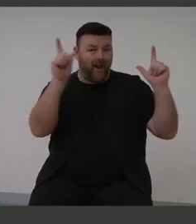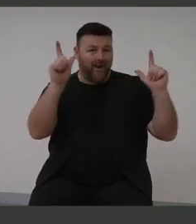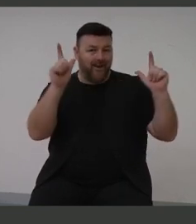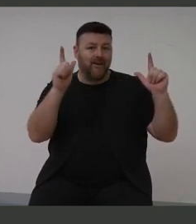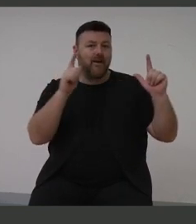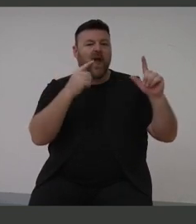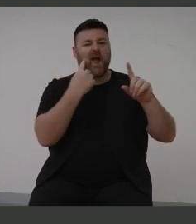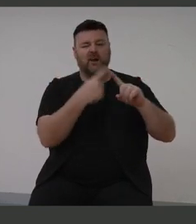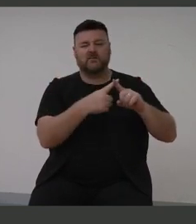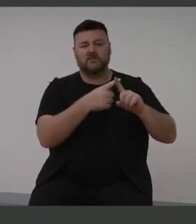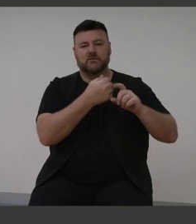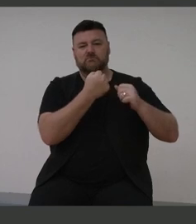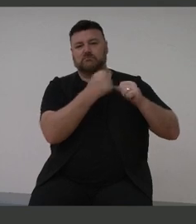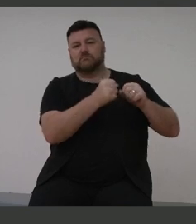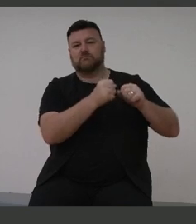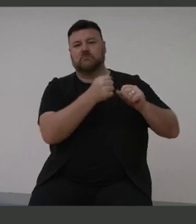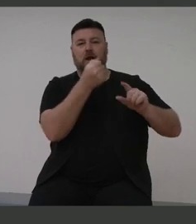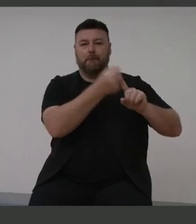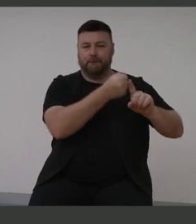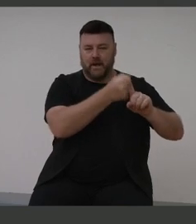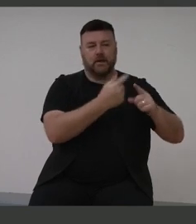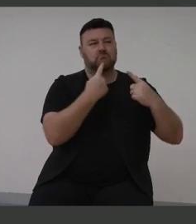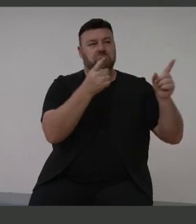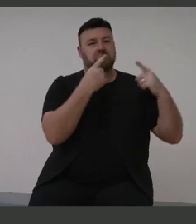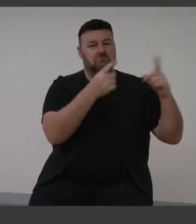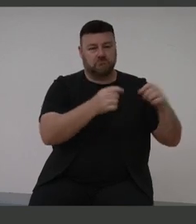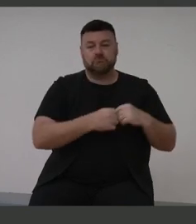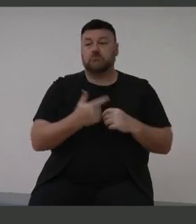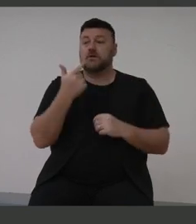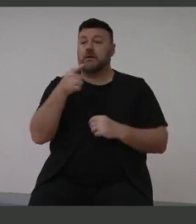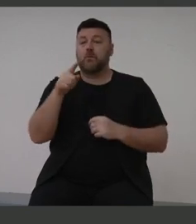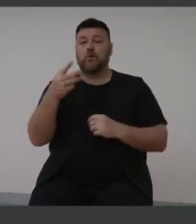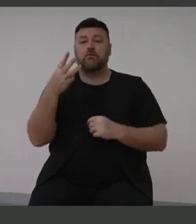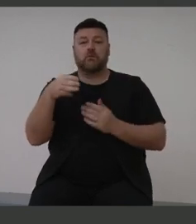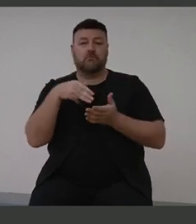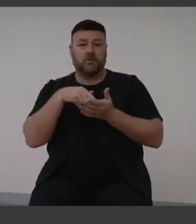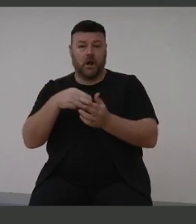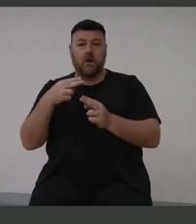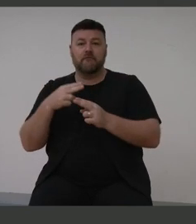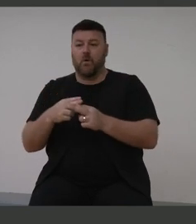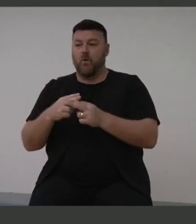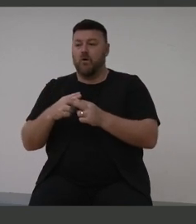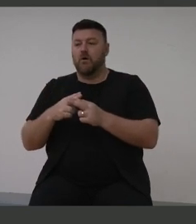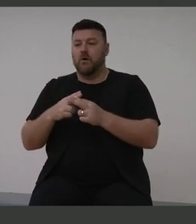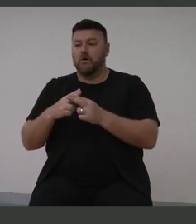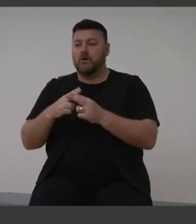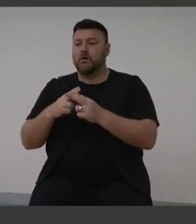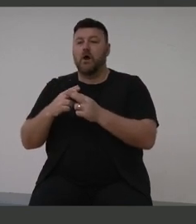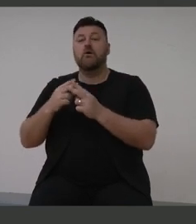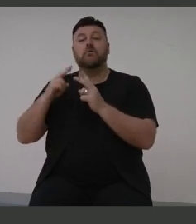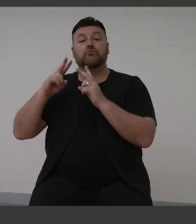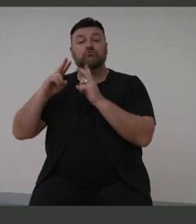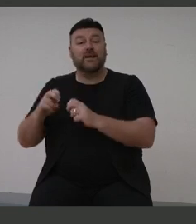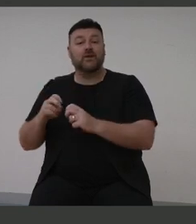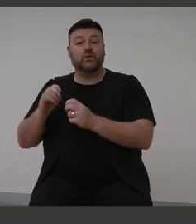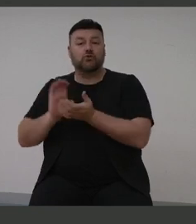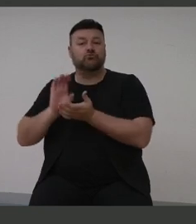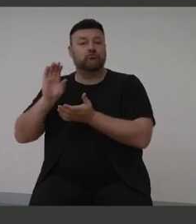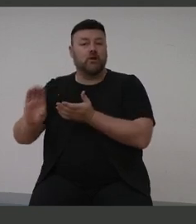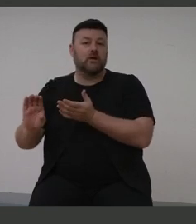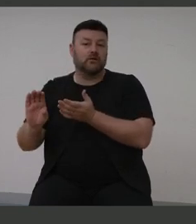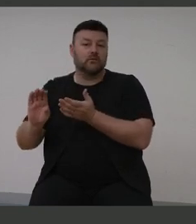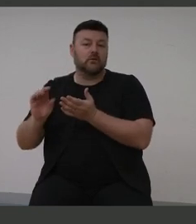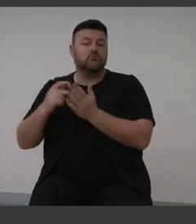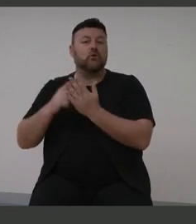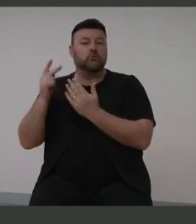$7.3 million for a competitive research grants program to improve our interventions